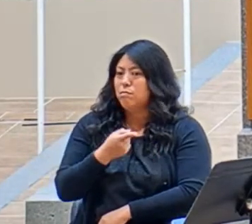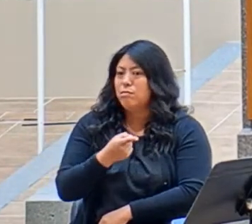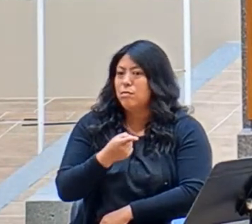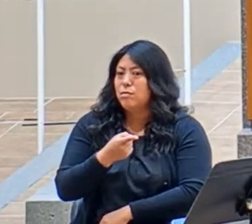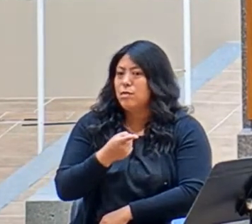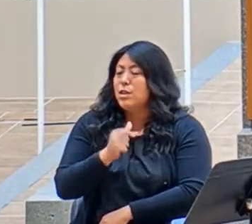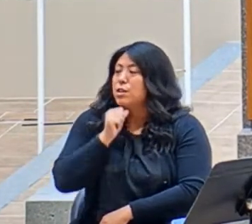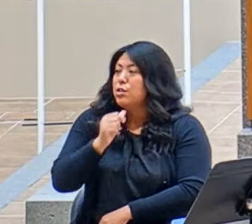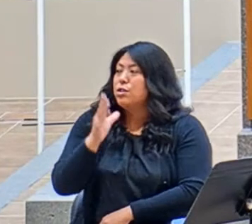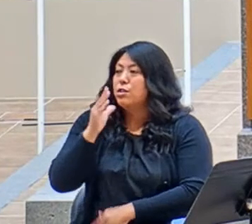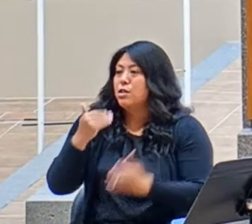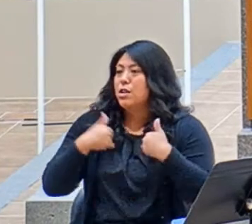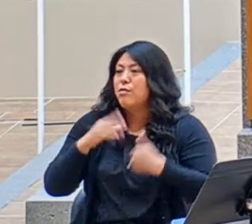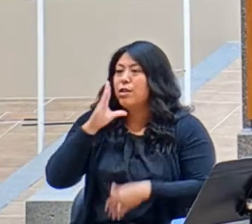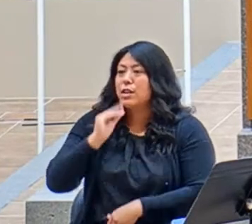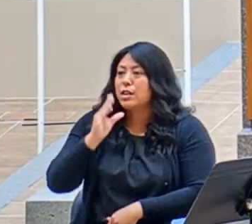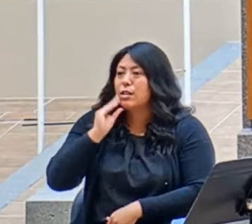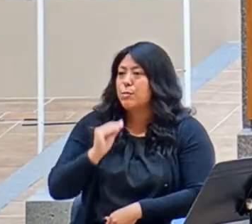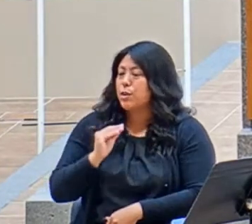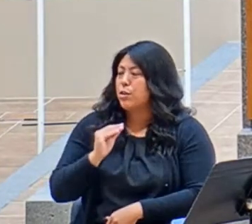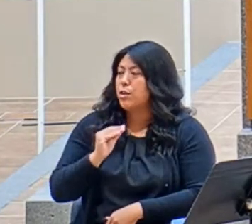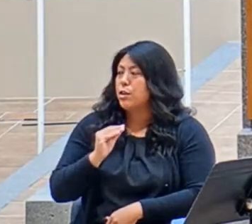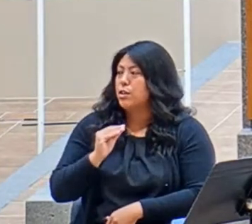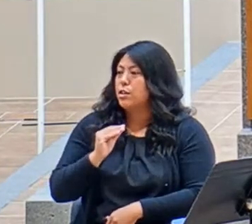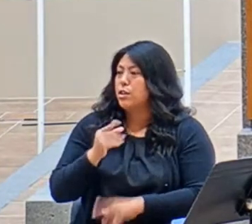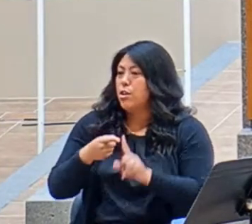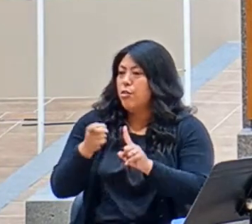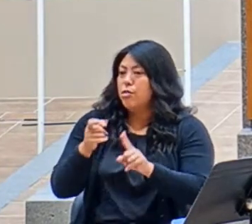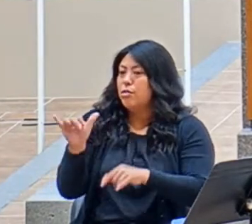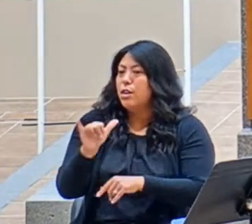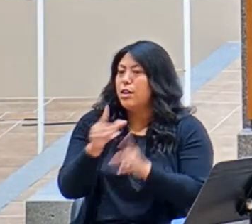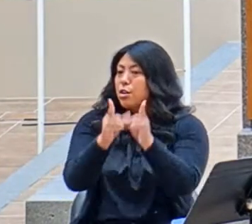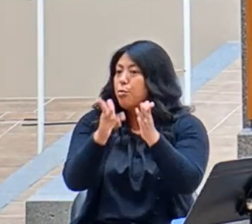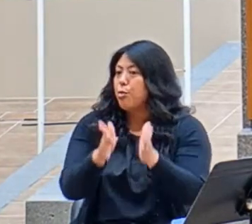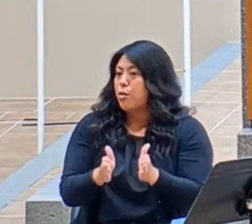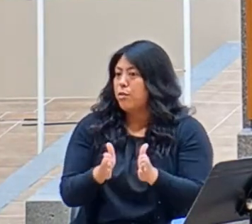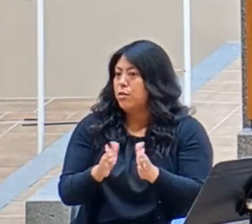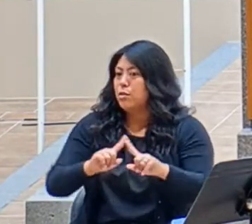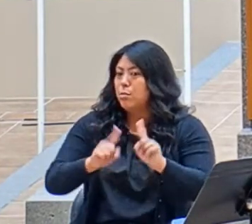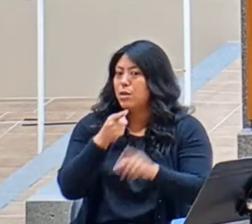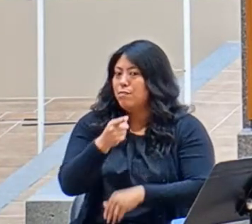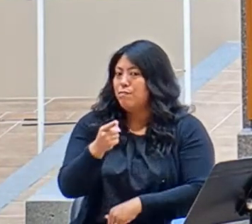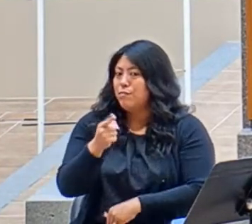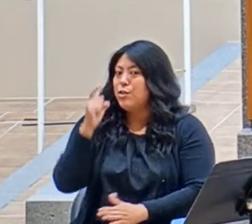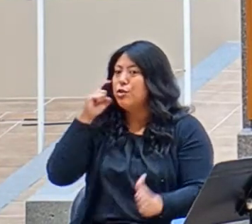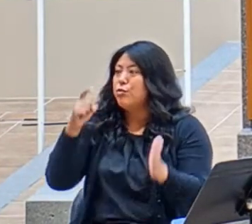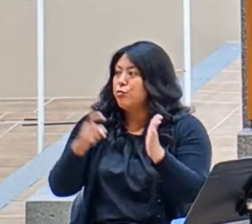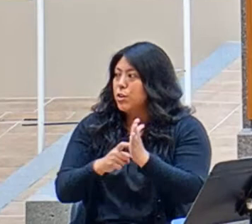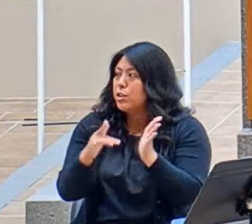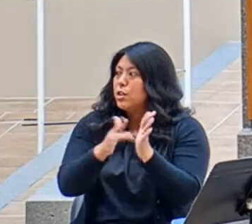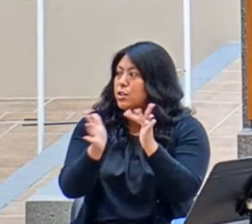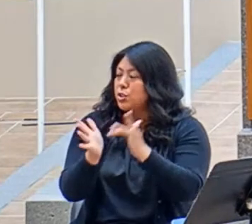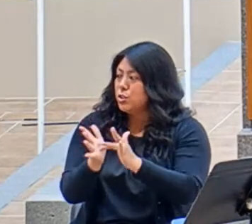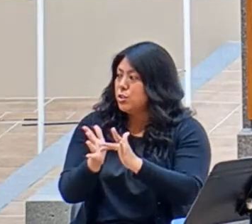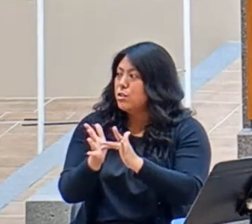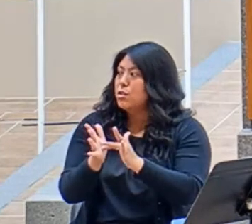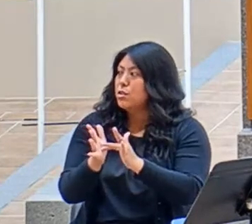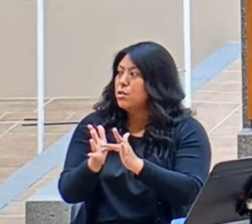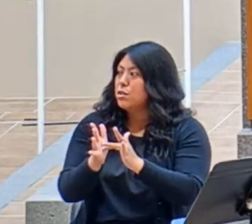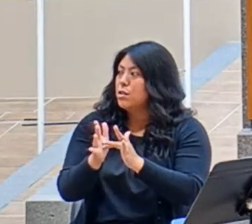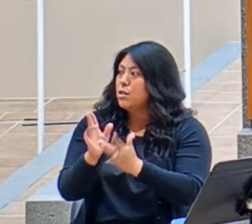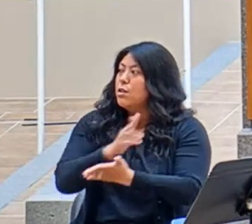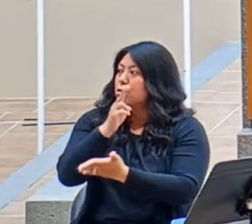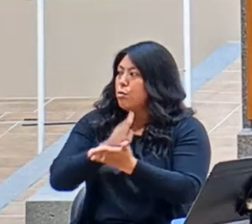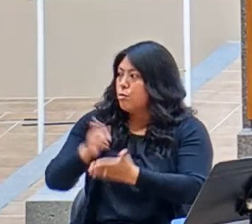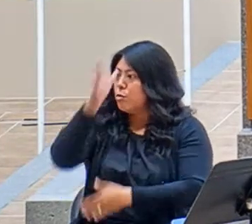prophets, but she recognizes Jesus' lineage, and she calls him out in front of everyone, Son